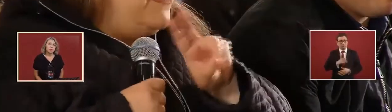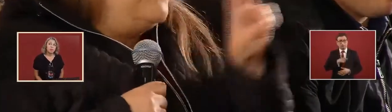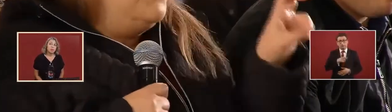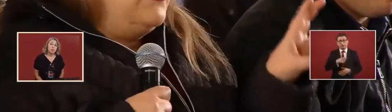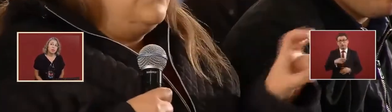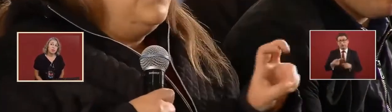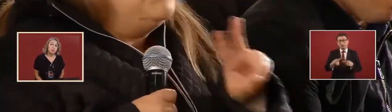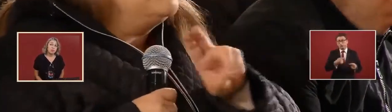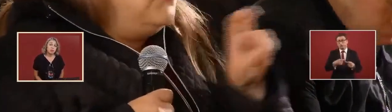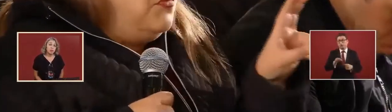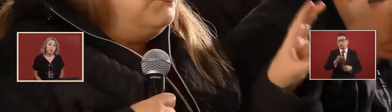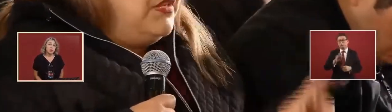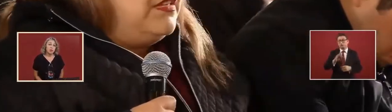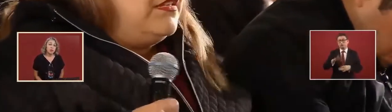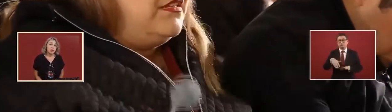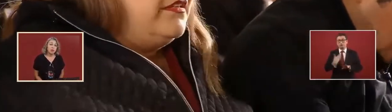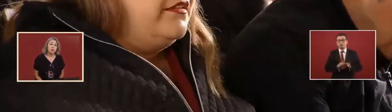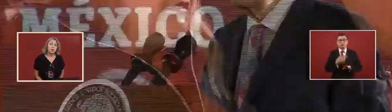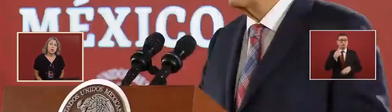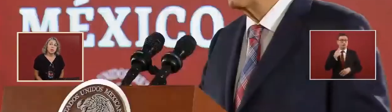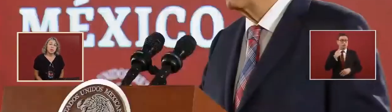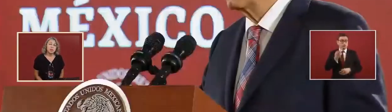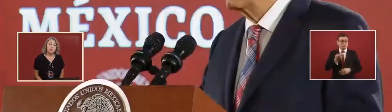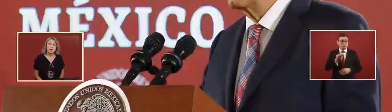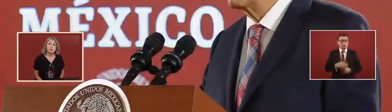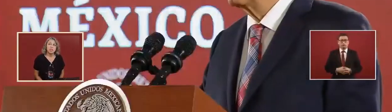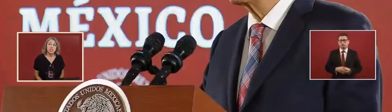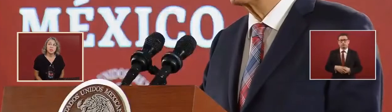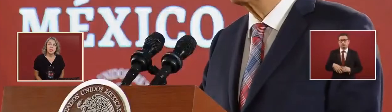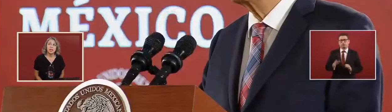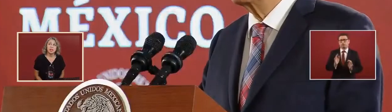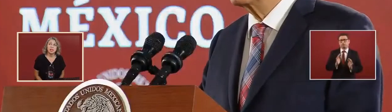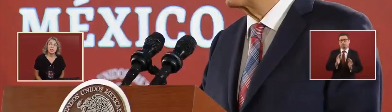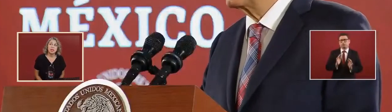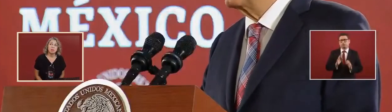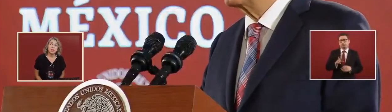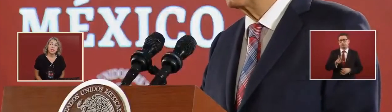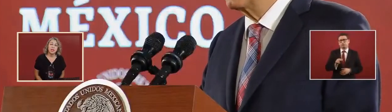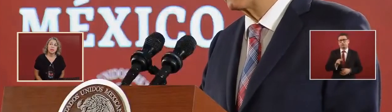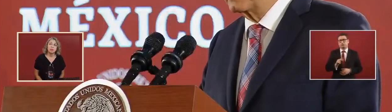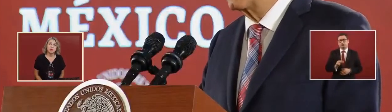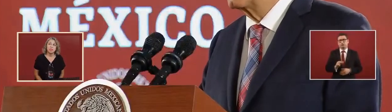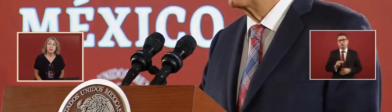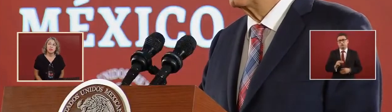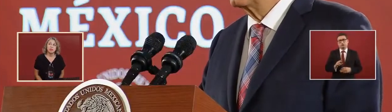Well, do you think the opposition might think it's getting political persecution? No, because